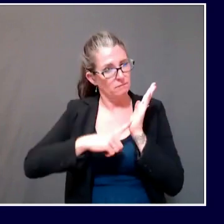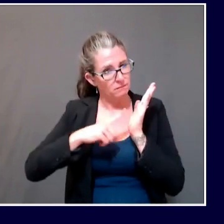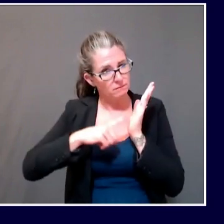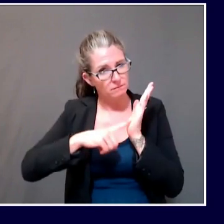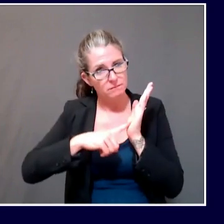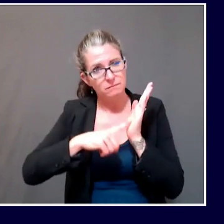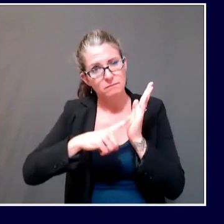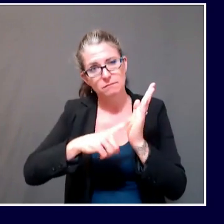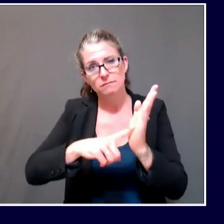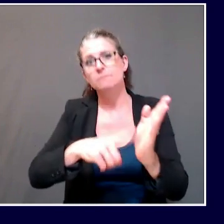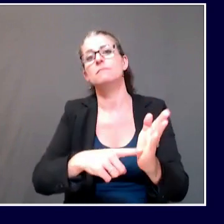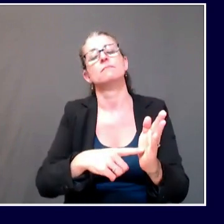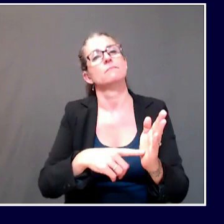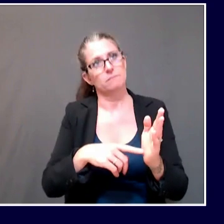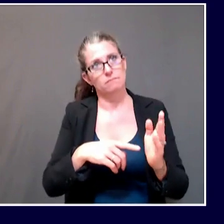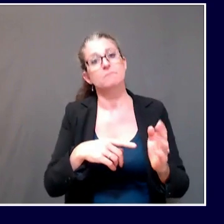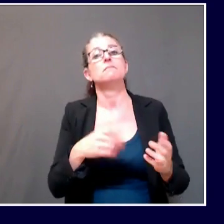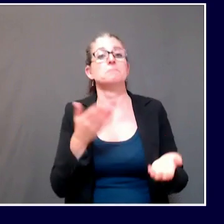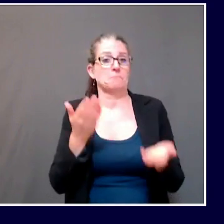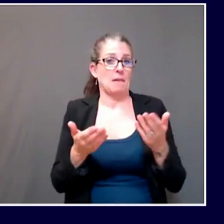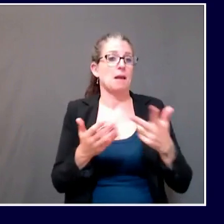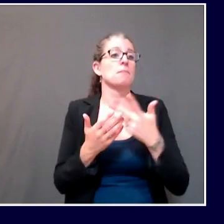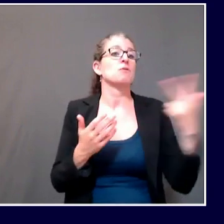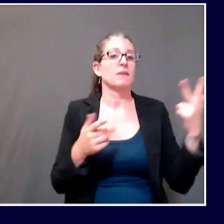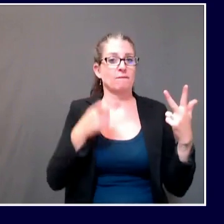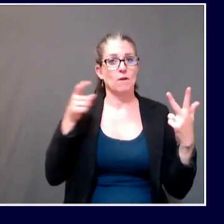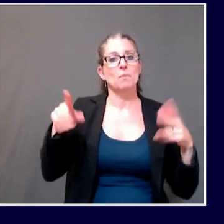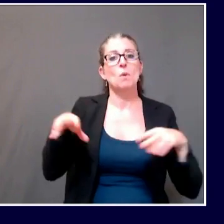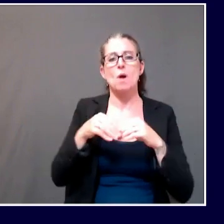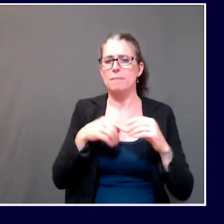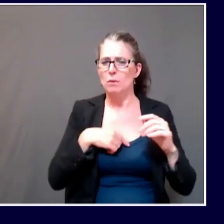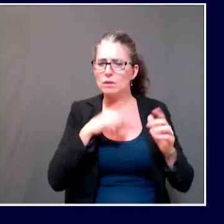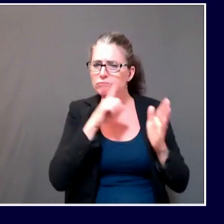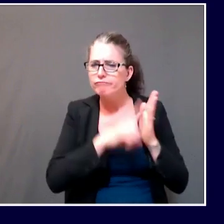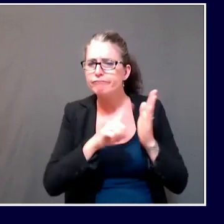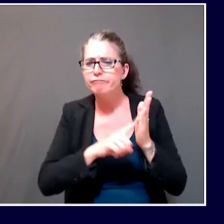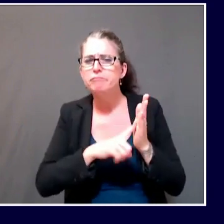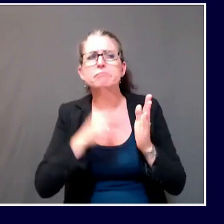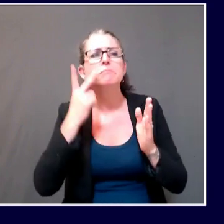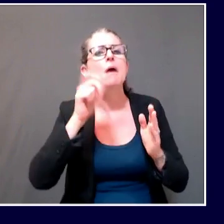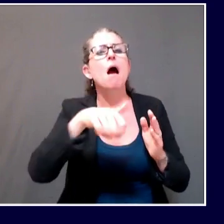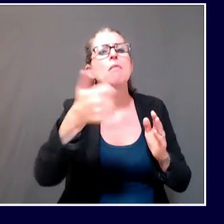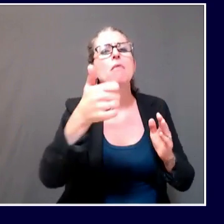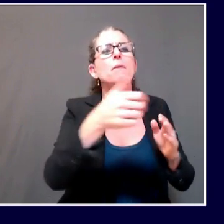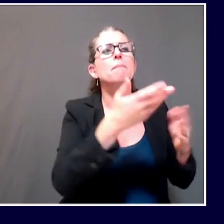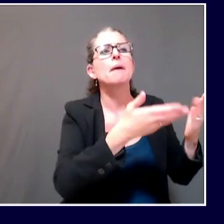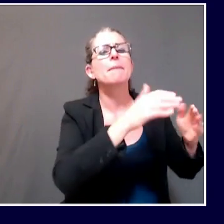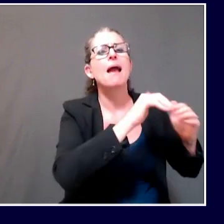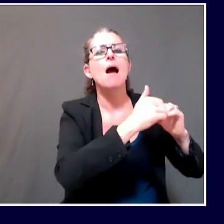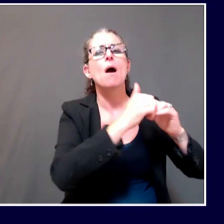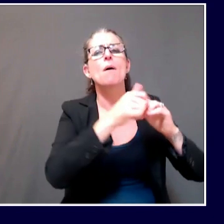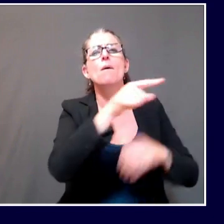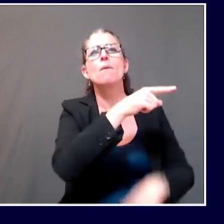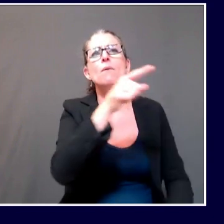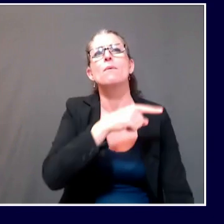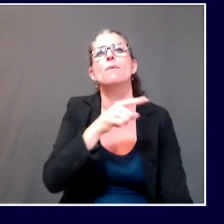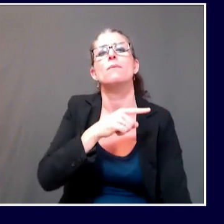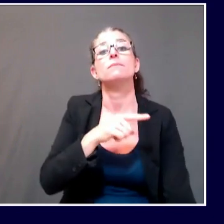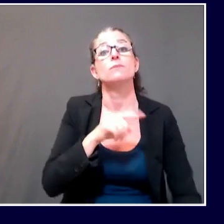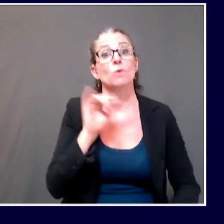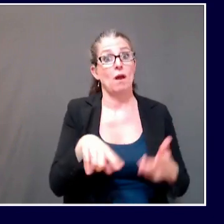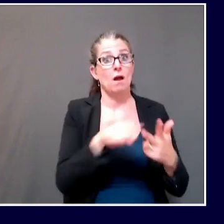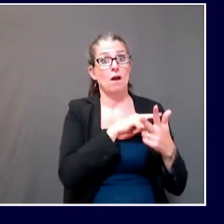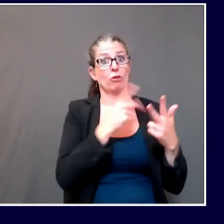got. So as we learn more, we'll maybe potentially connect these three cases to the outbreak, in which case that number will go up from